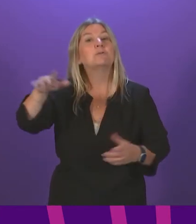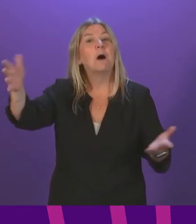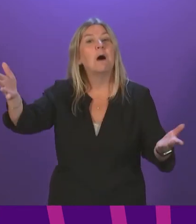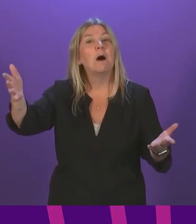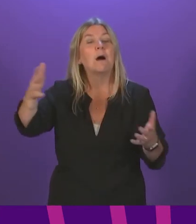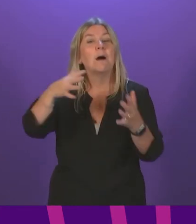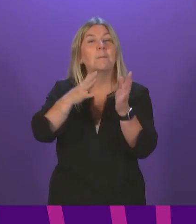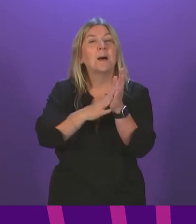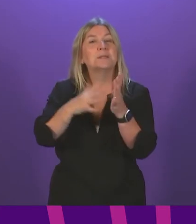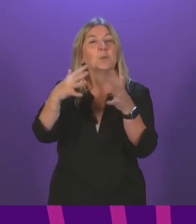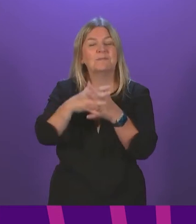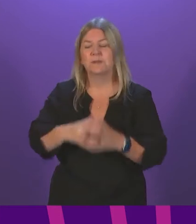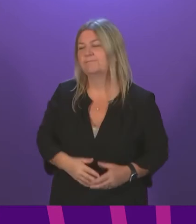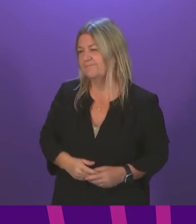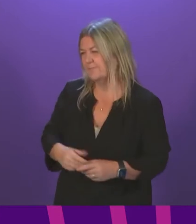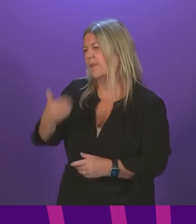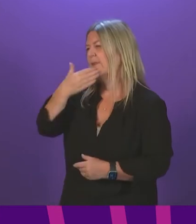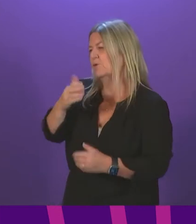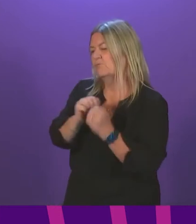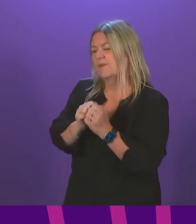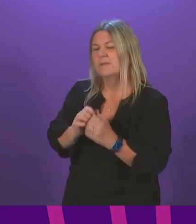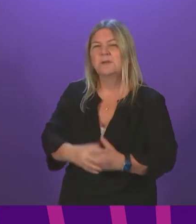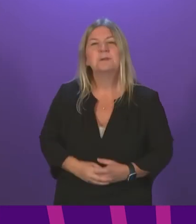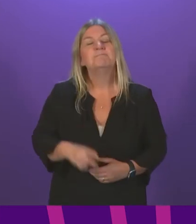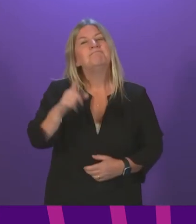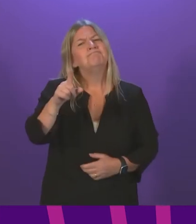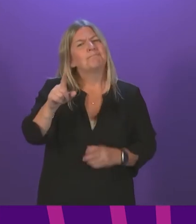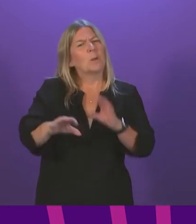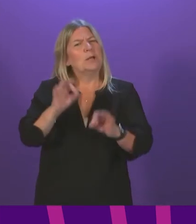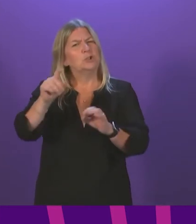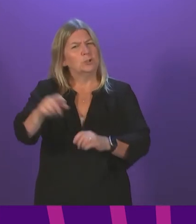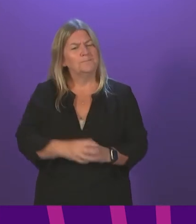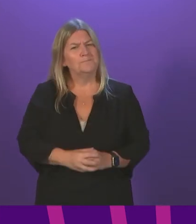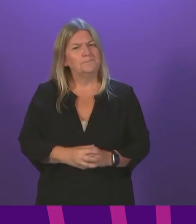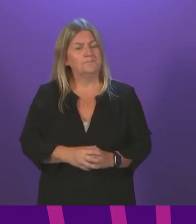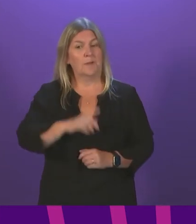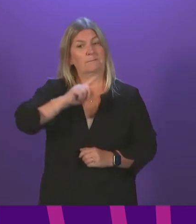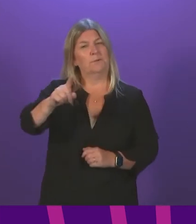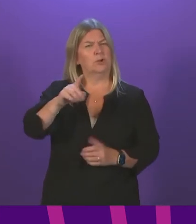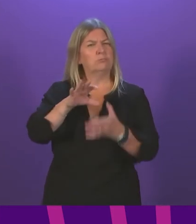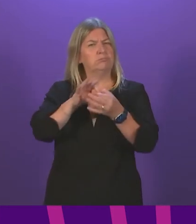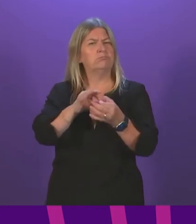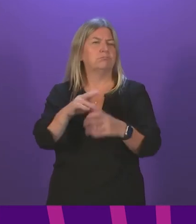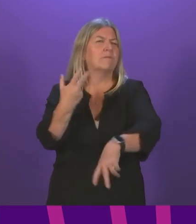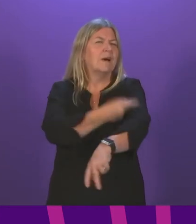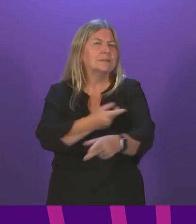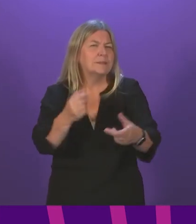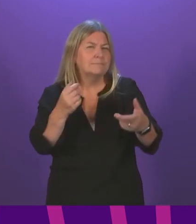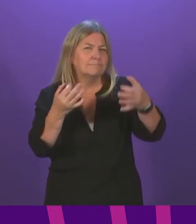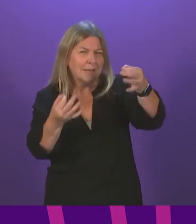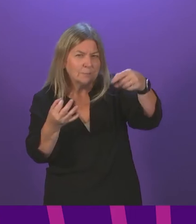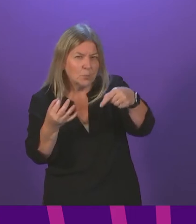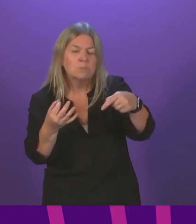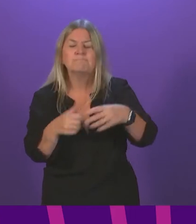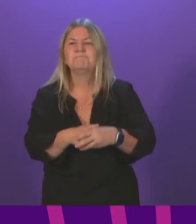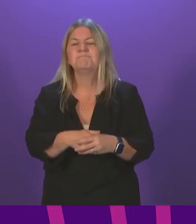Martin Whitfield. I'm very grateful, Presiding Officer. With regard to topical questions, the first related to vaccine passports, and there was great interest in